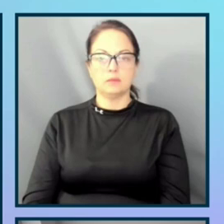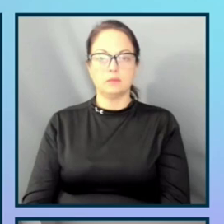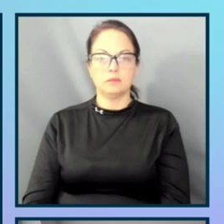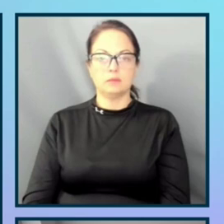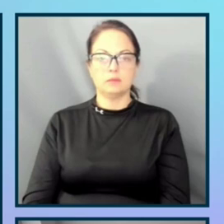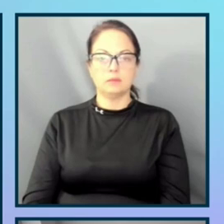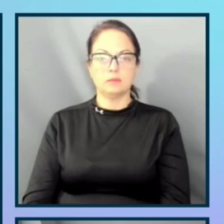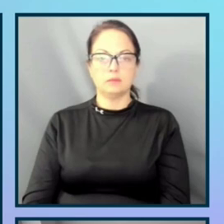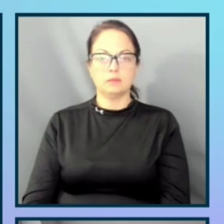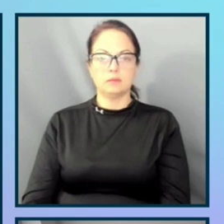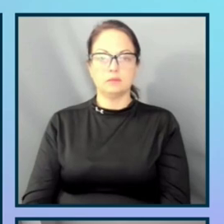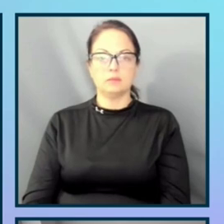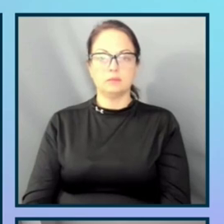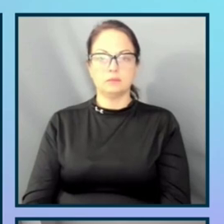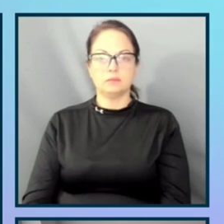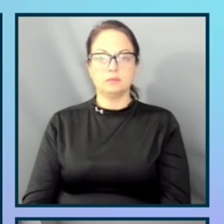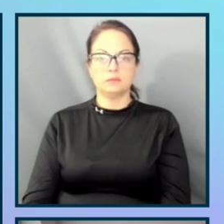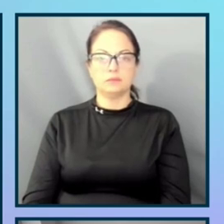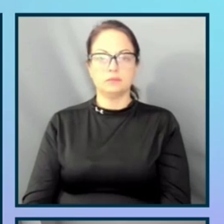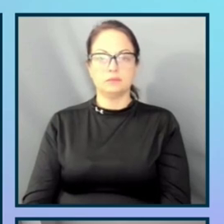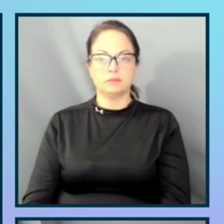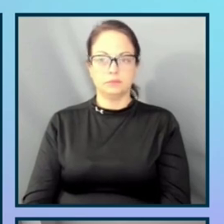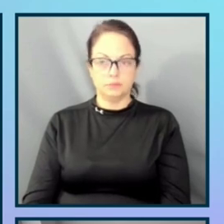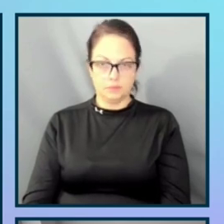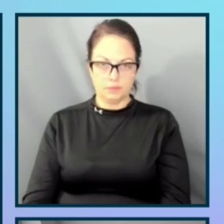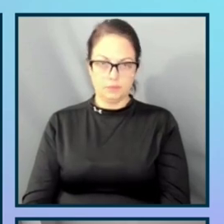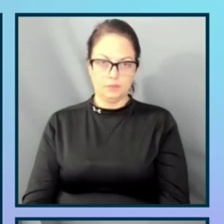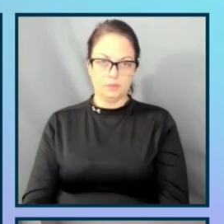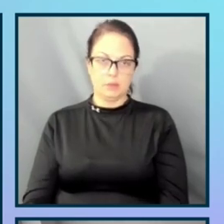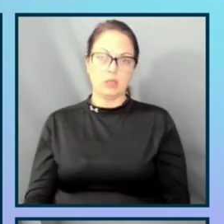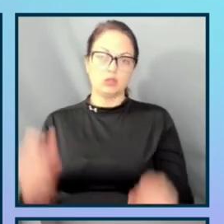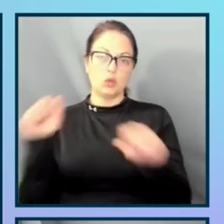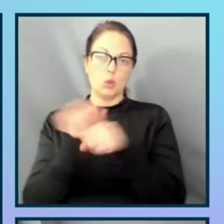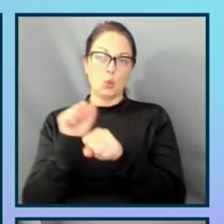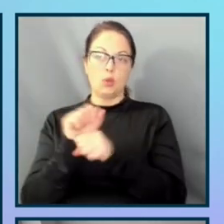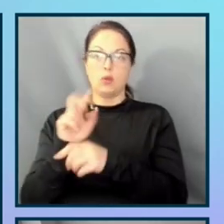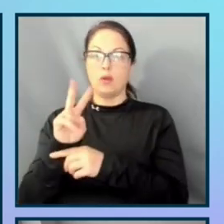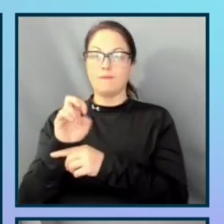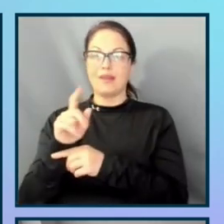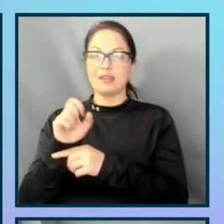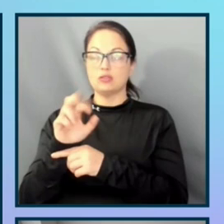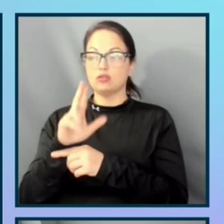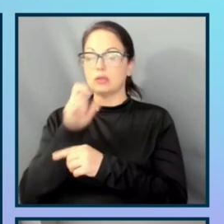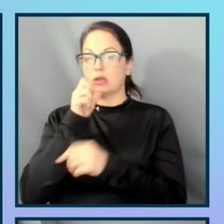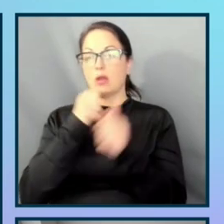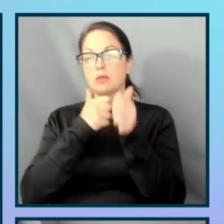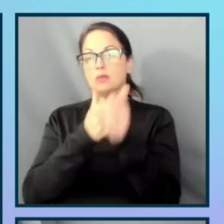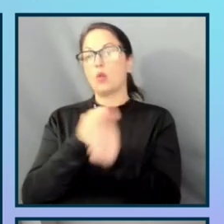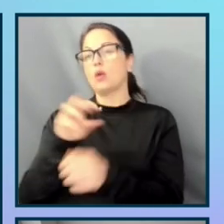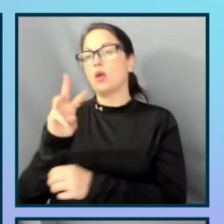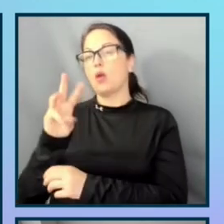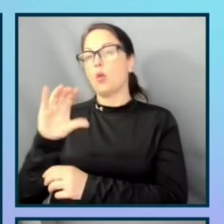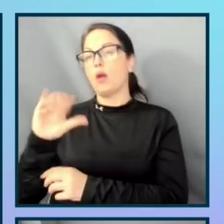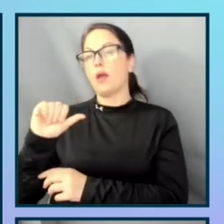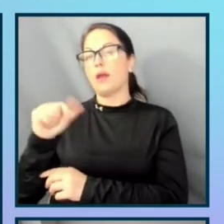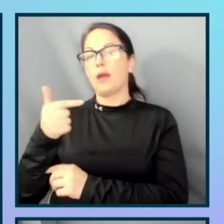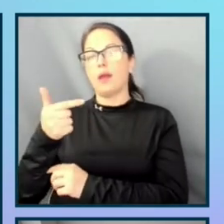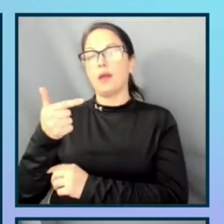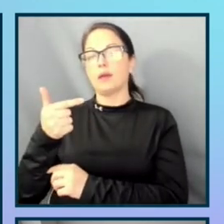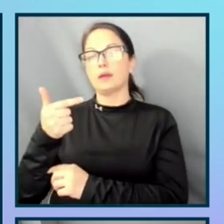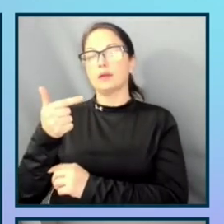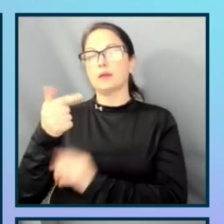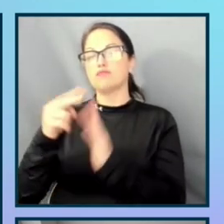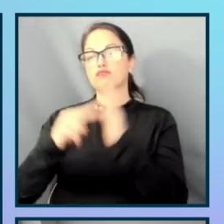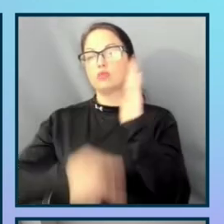For the work with vendors that are not compliant with WCAG, we influence them to